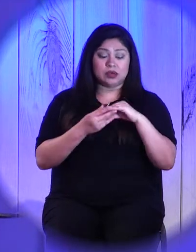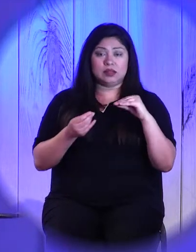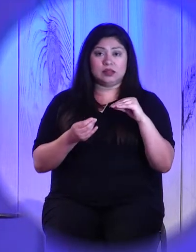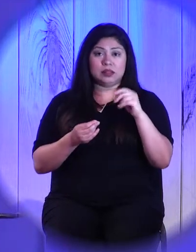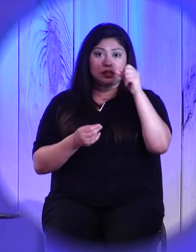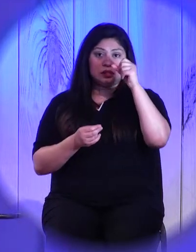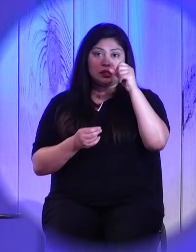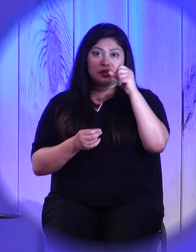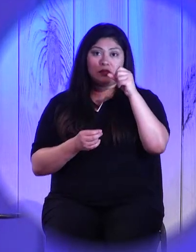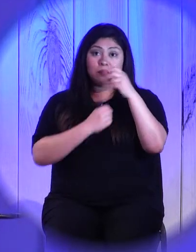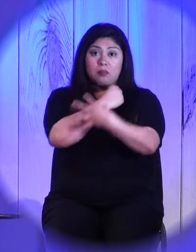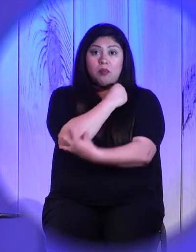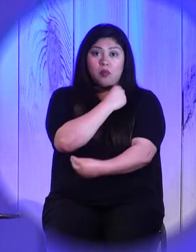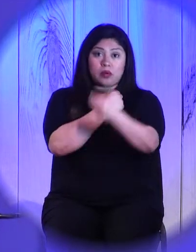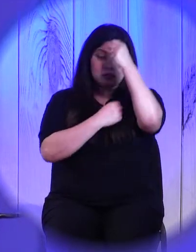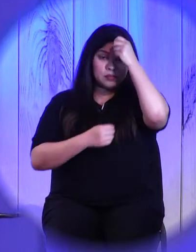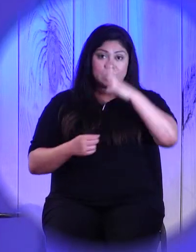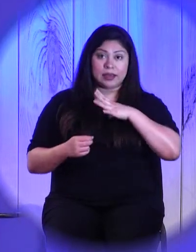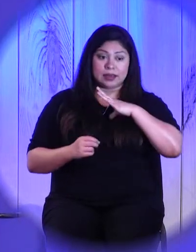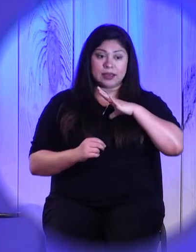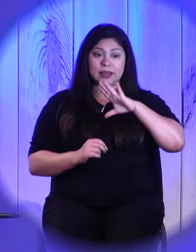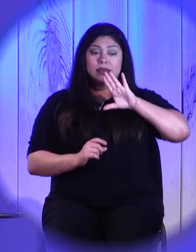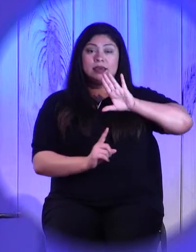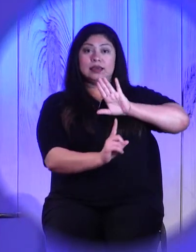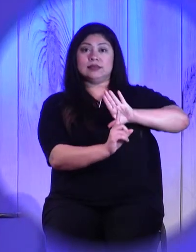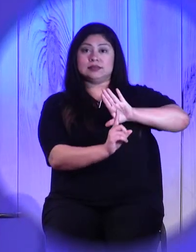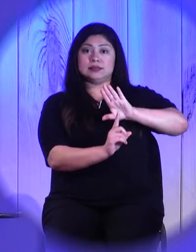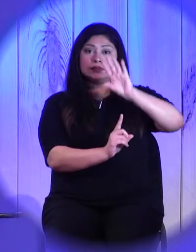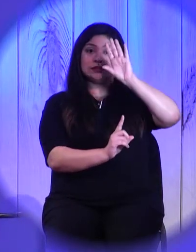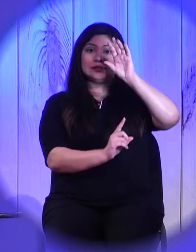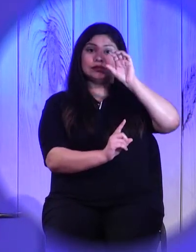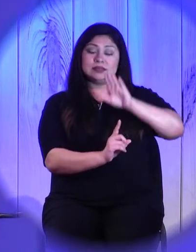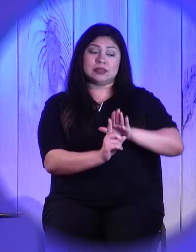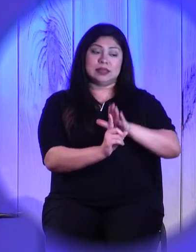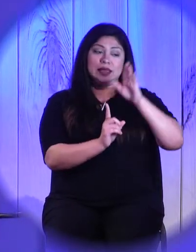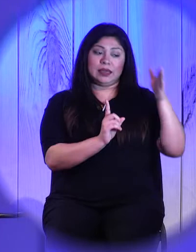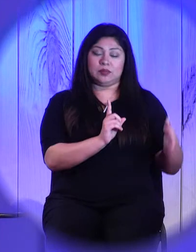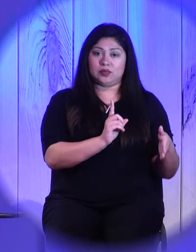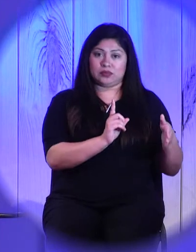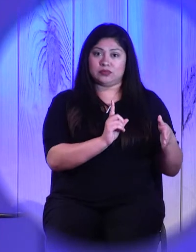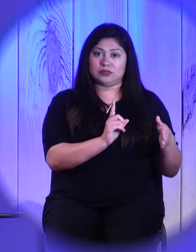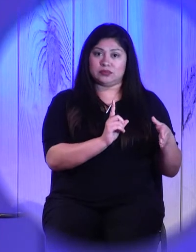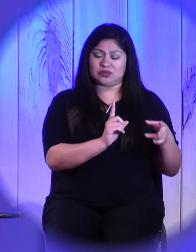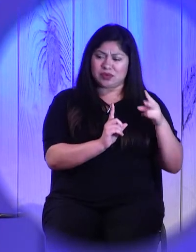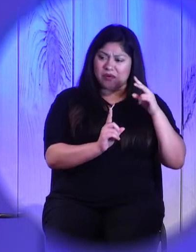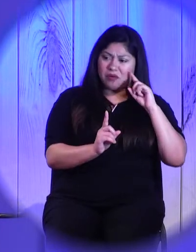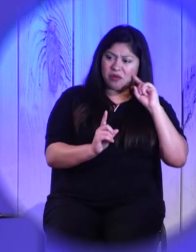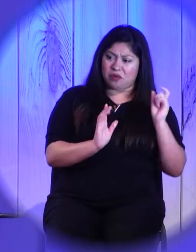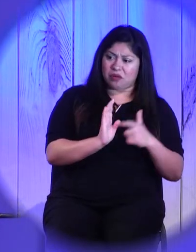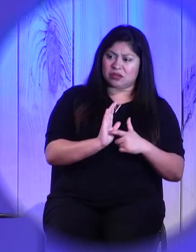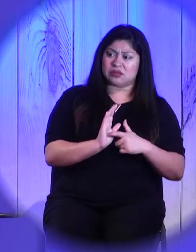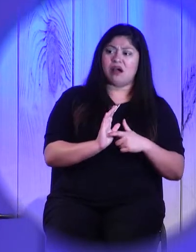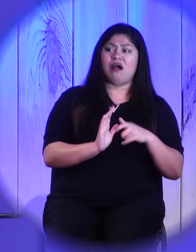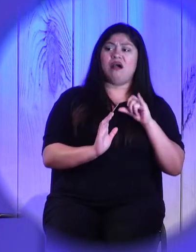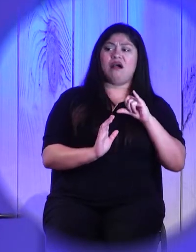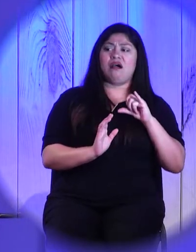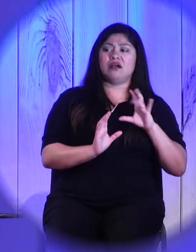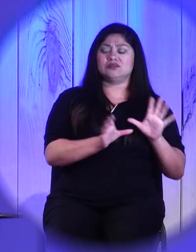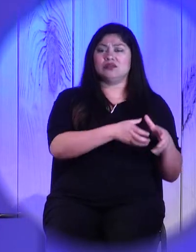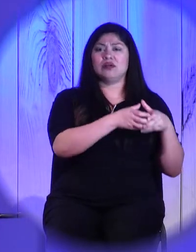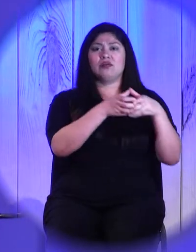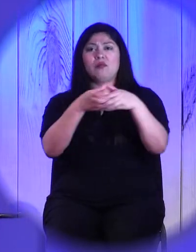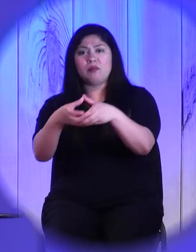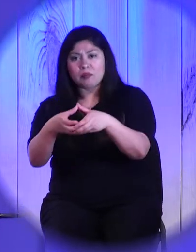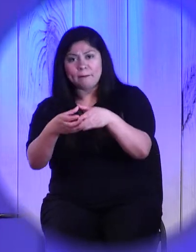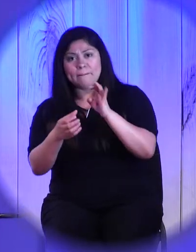how ridiculous this was that he had been forgiven so much and yet wouldn't forgive a little. So they go back and they report this man to the